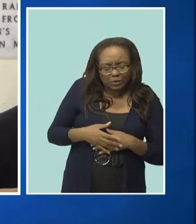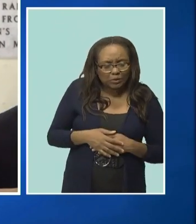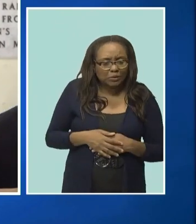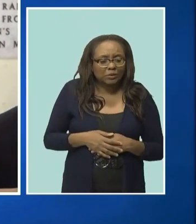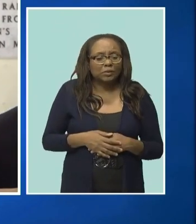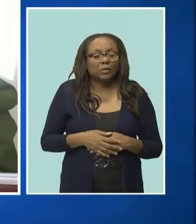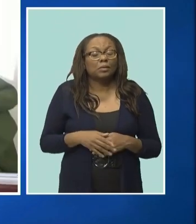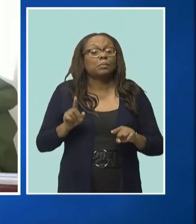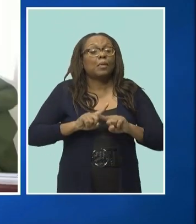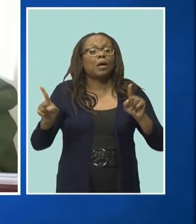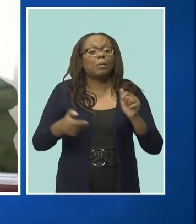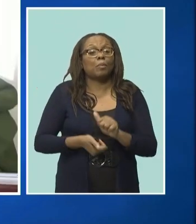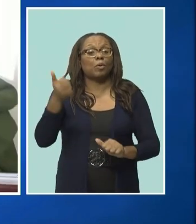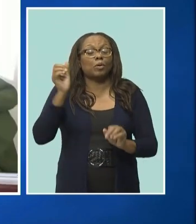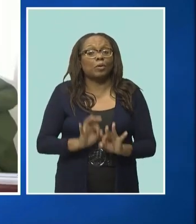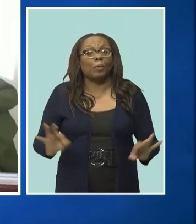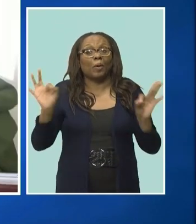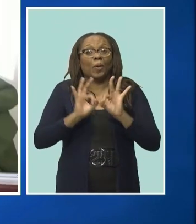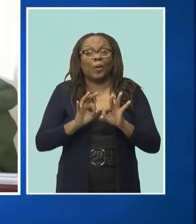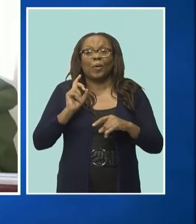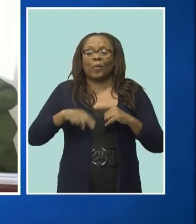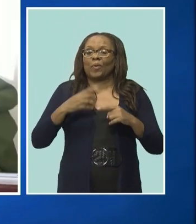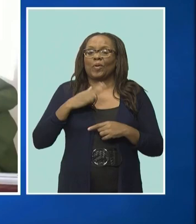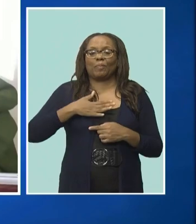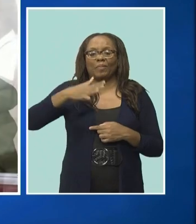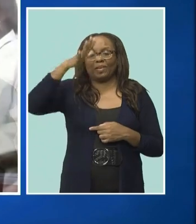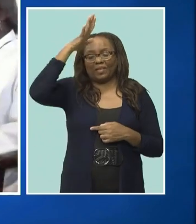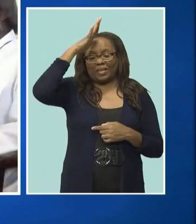But most of all, when my dad gives,